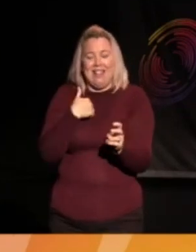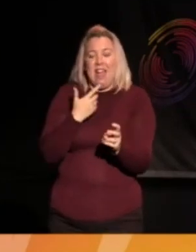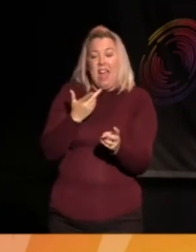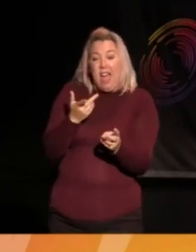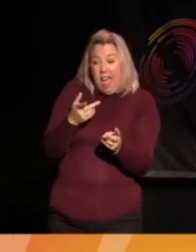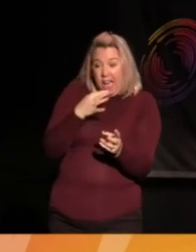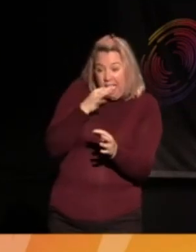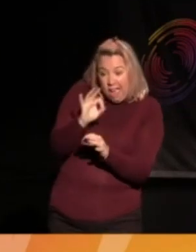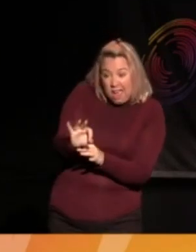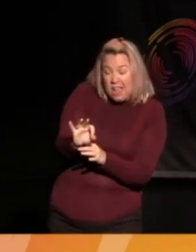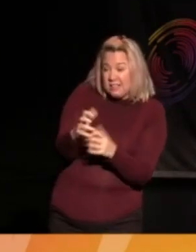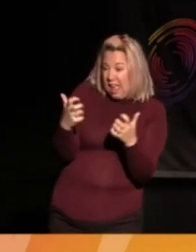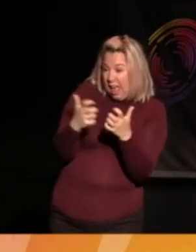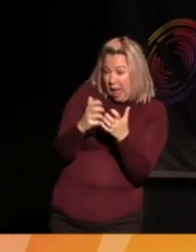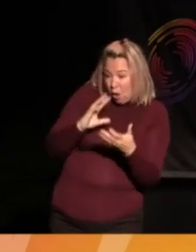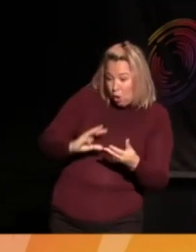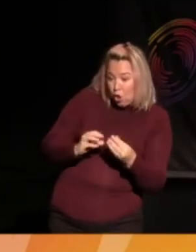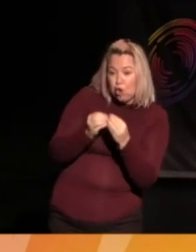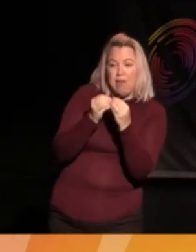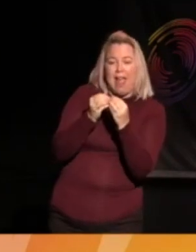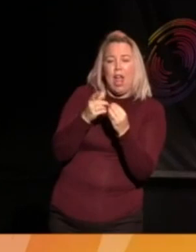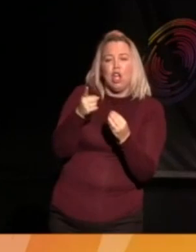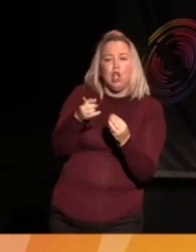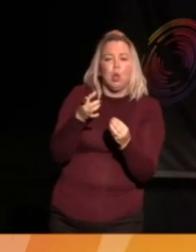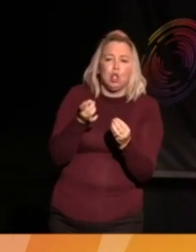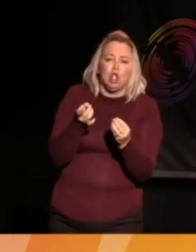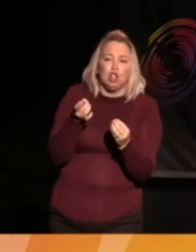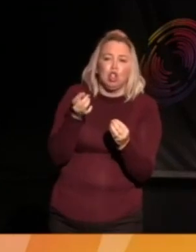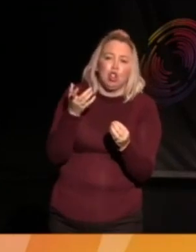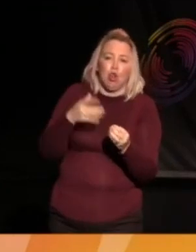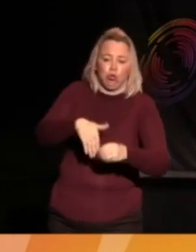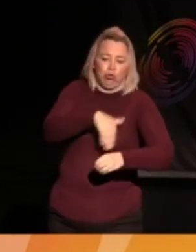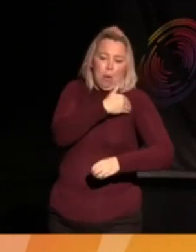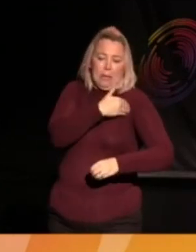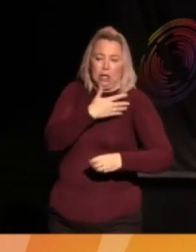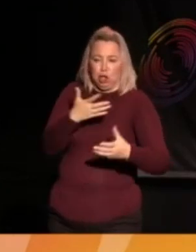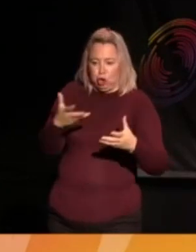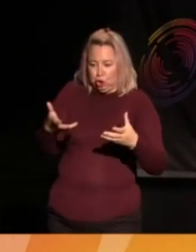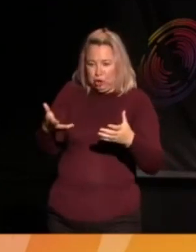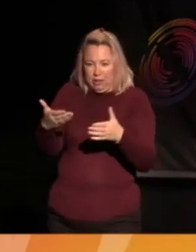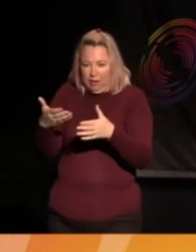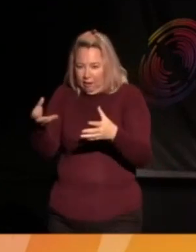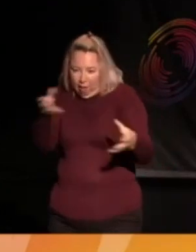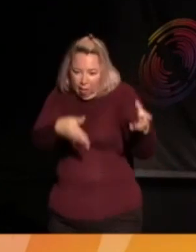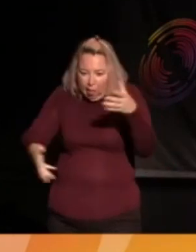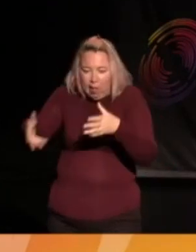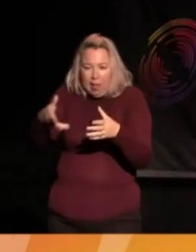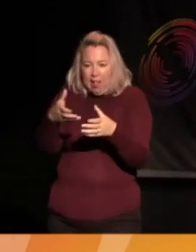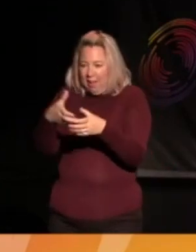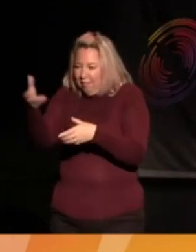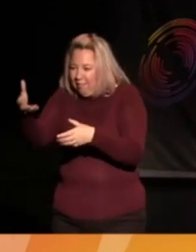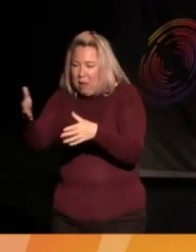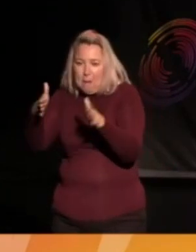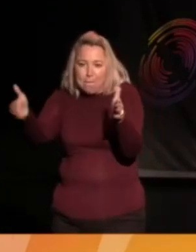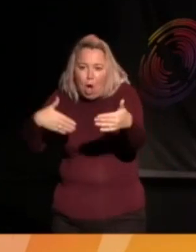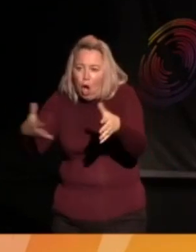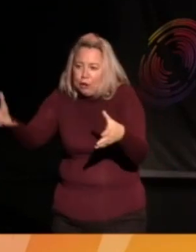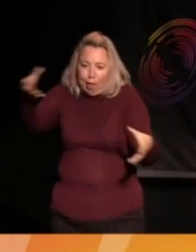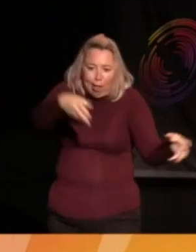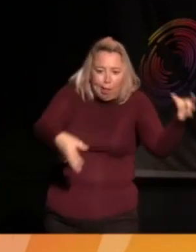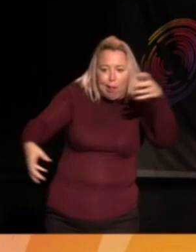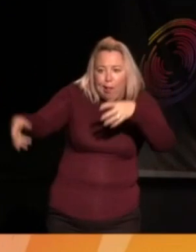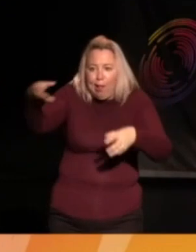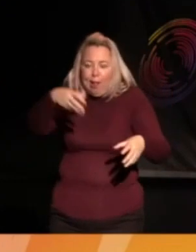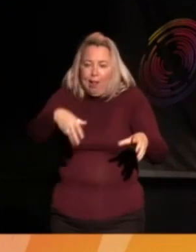a greener manctopolis with junk modelling kind of activity with cardboard boxes. And it was really interesting because a few of